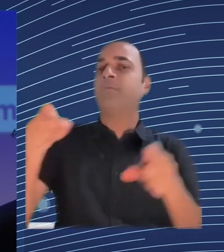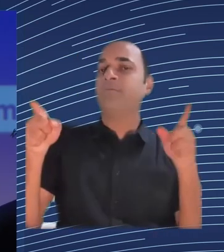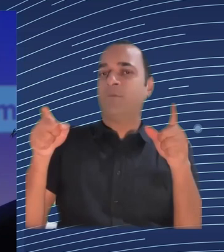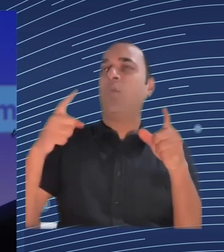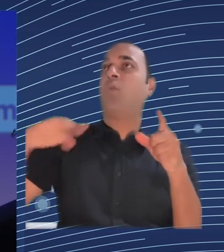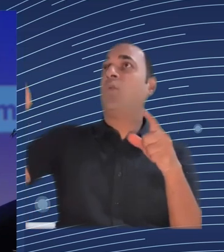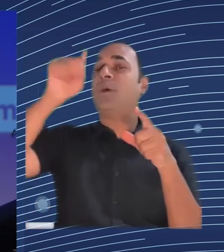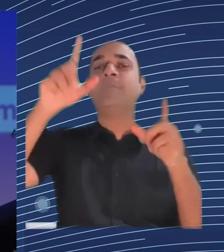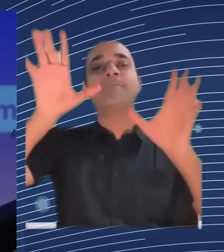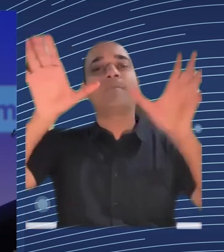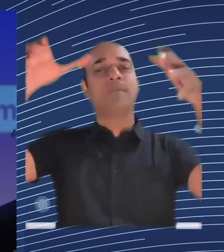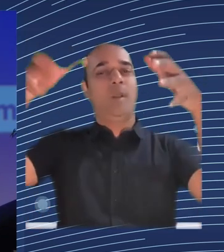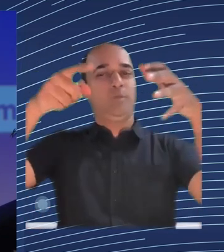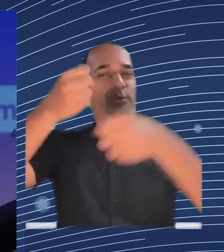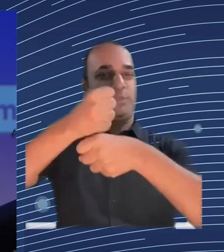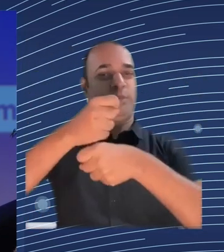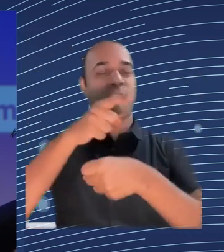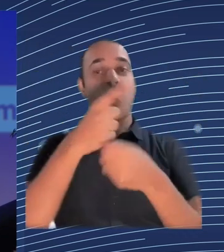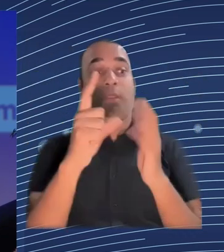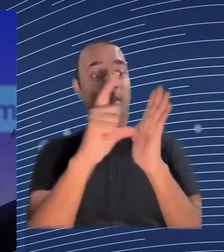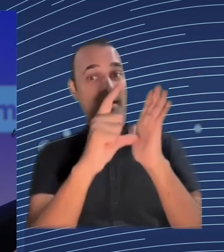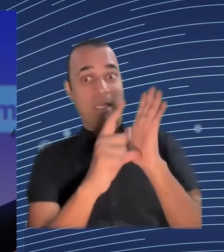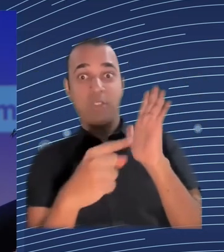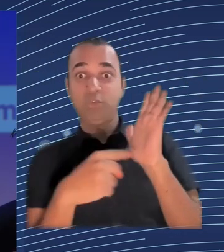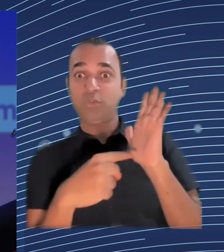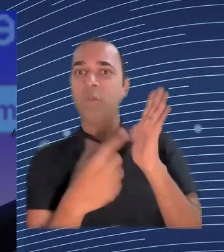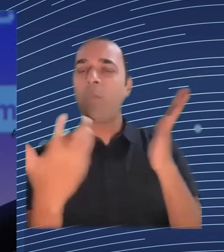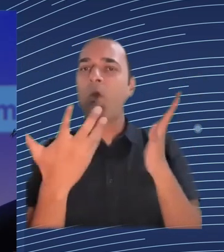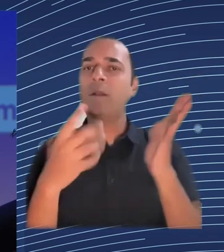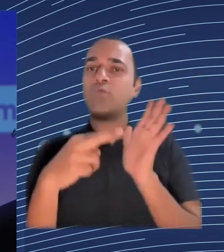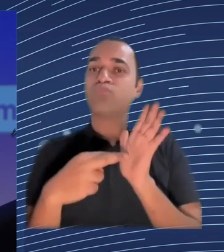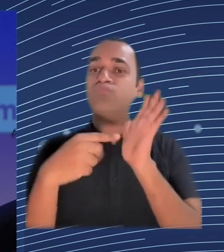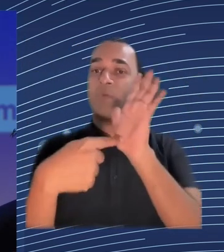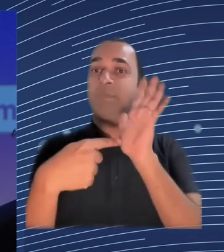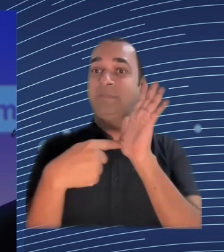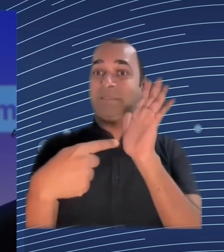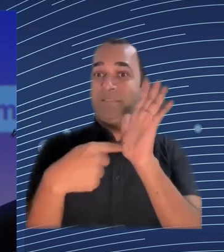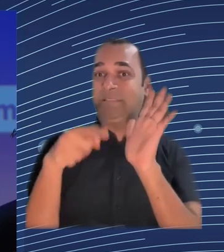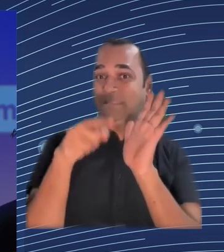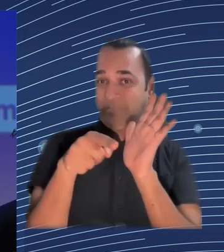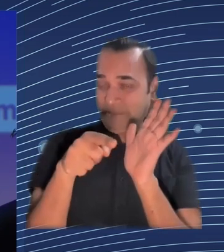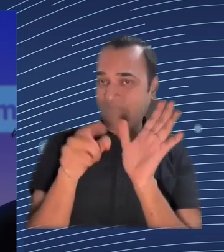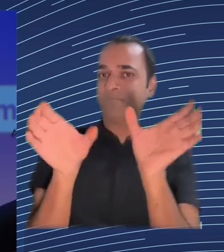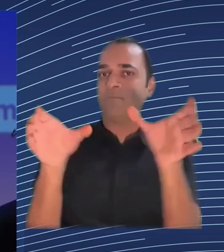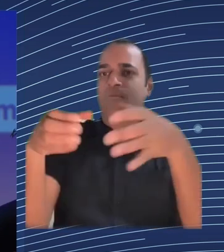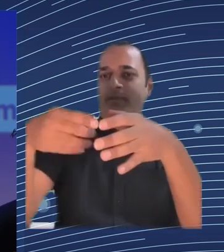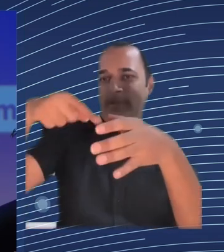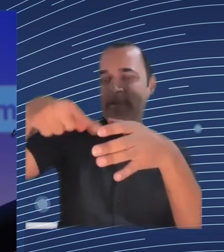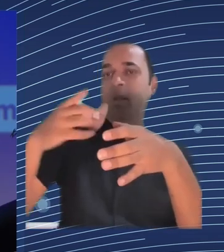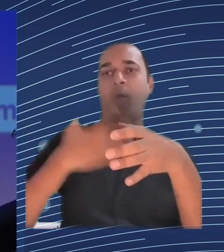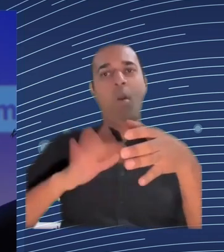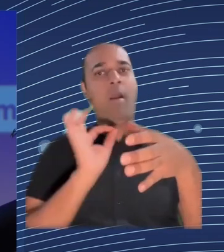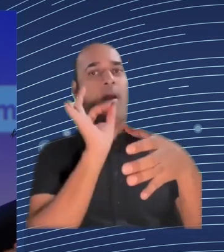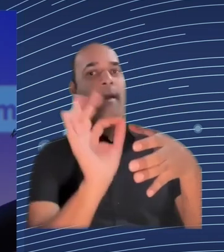the workers council about if they are using an algorithm affecting workers just